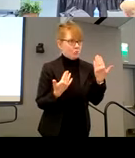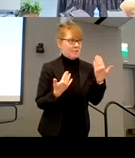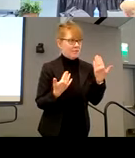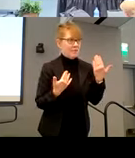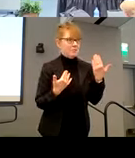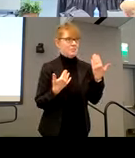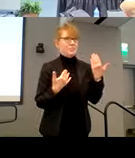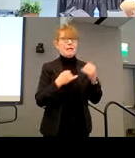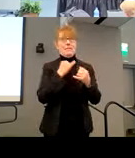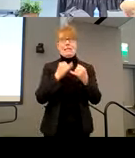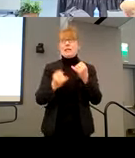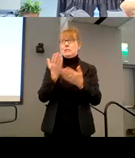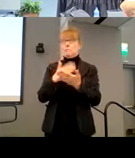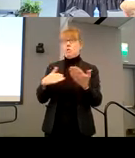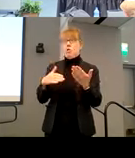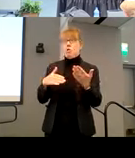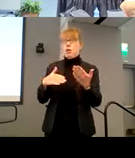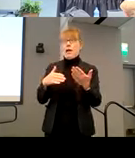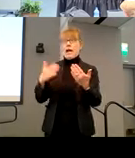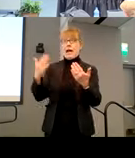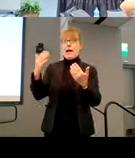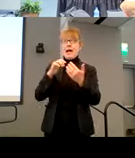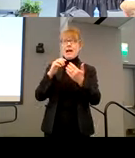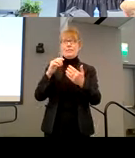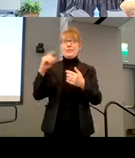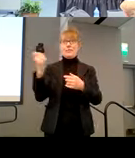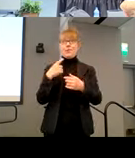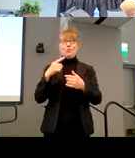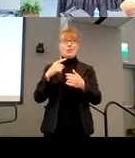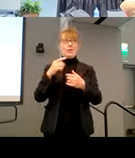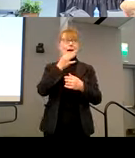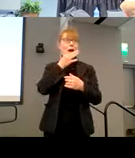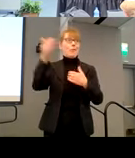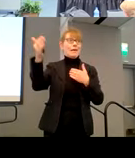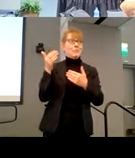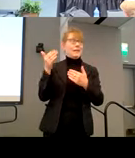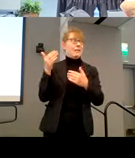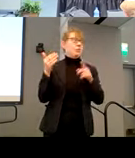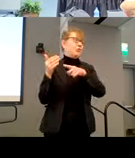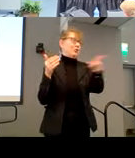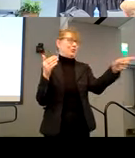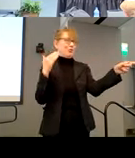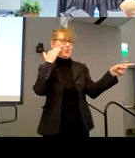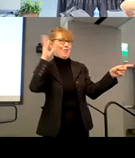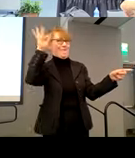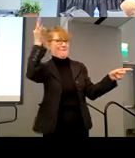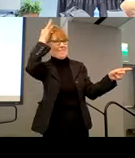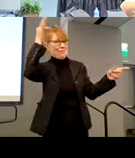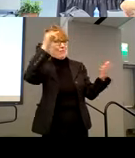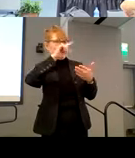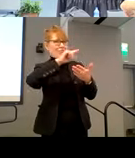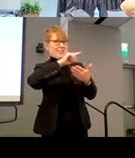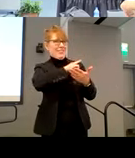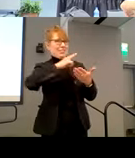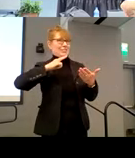think the last part of that question, how imminent is it? You know how federal legislation works. The best